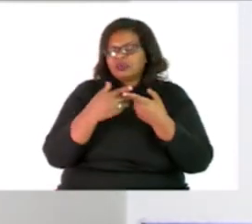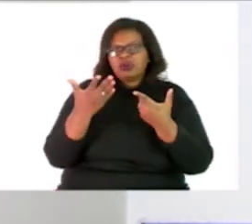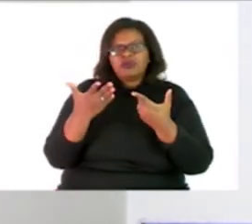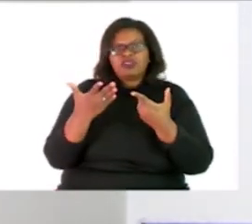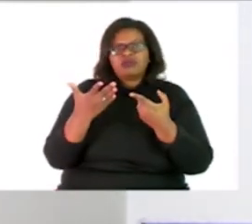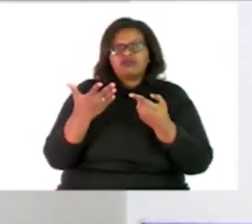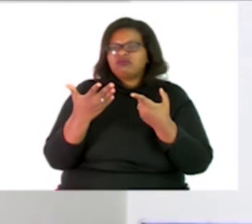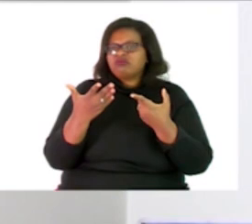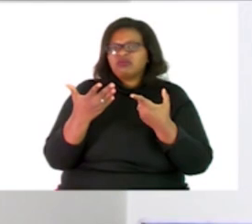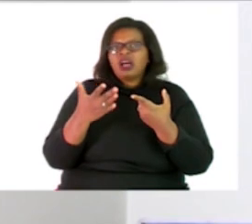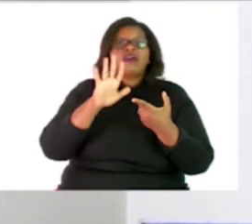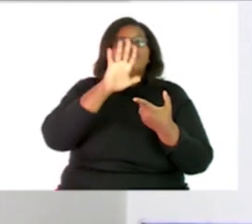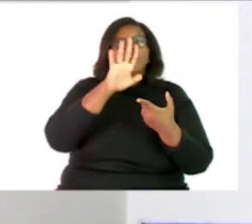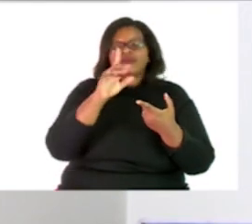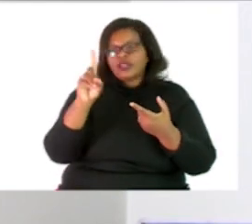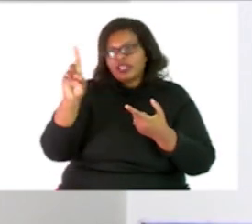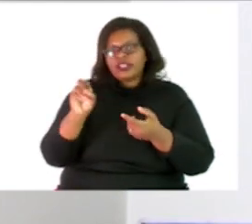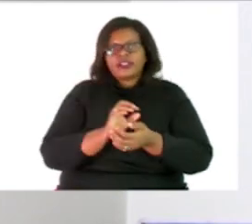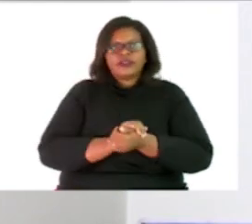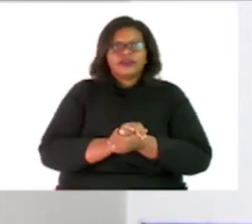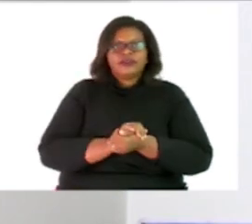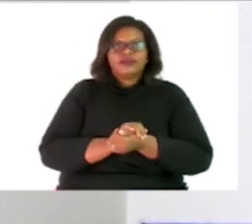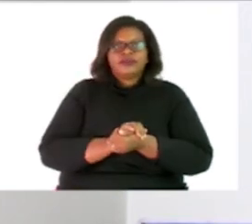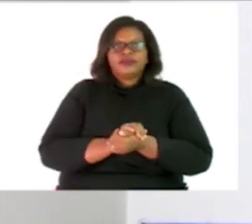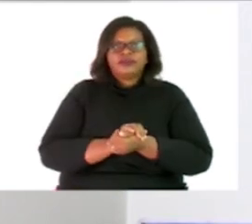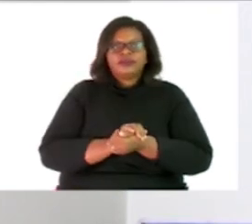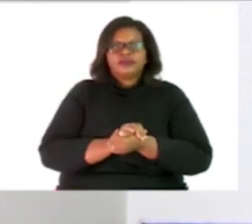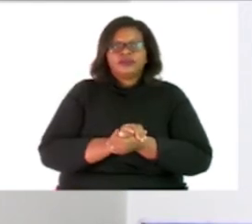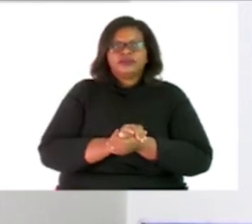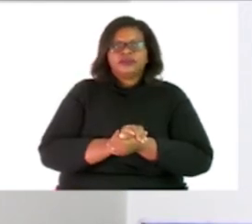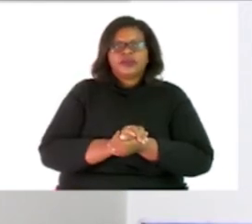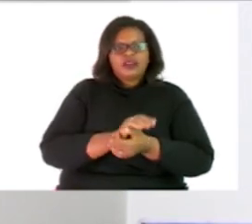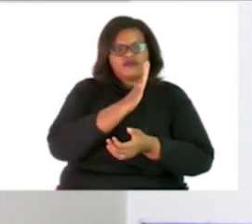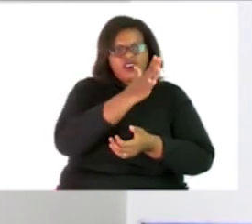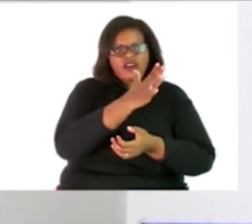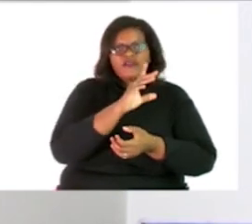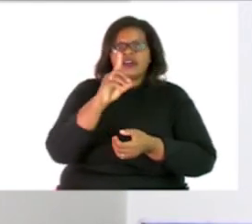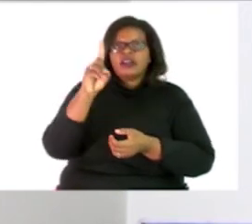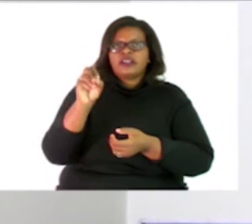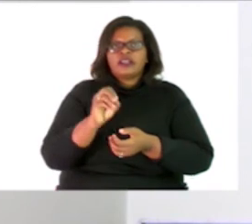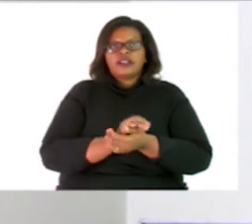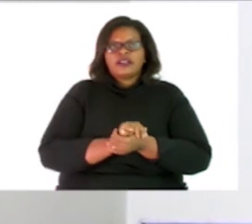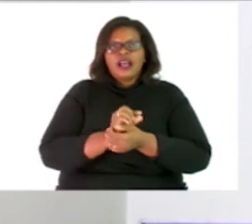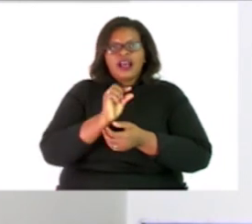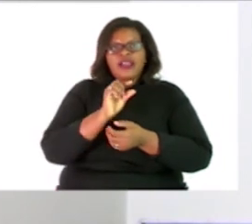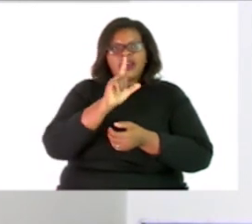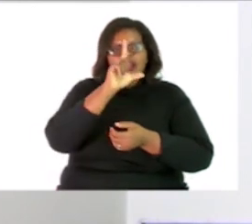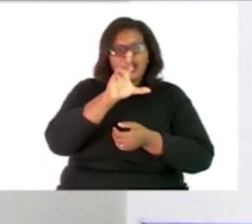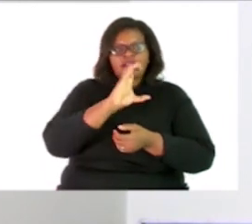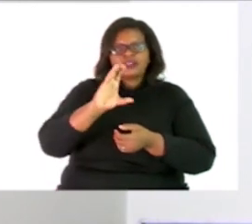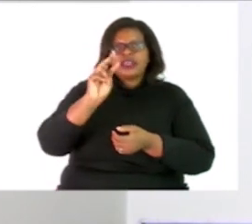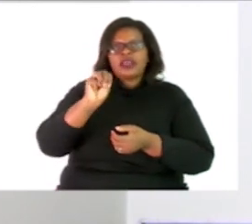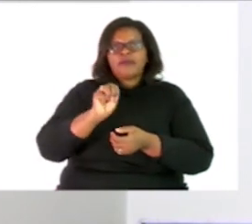let's say 5 and 10 5 and 10 These are the lowest the